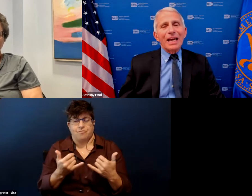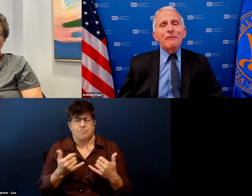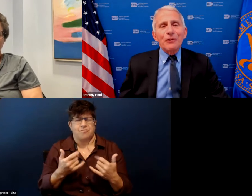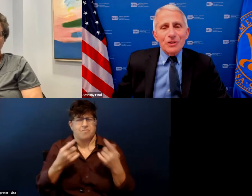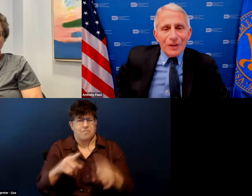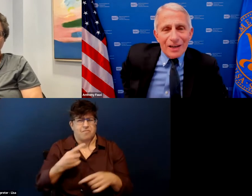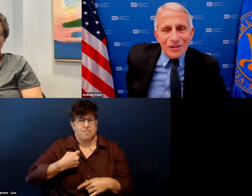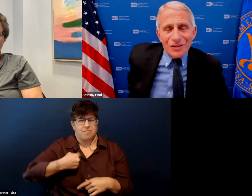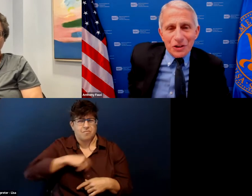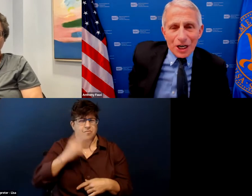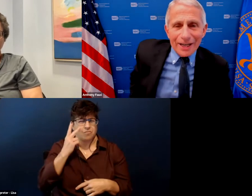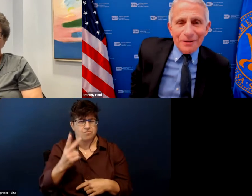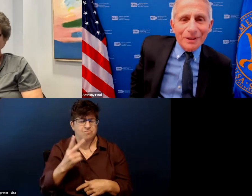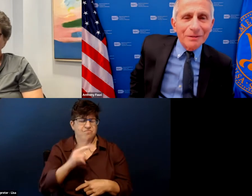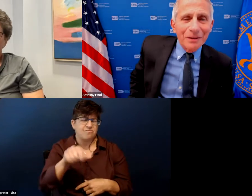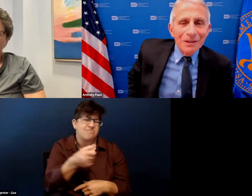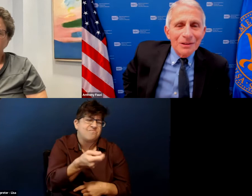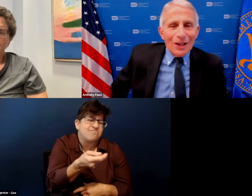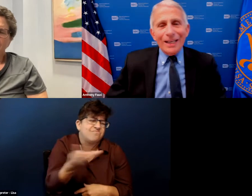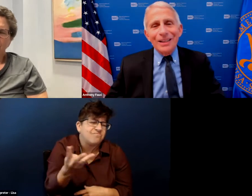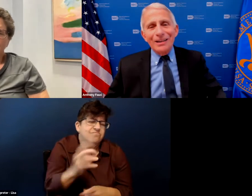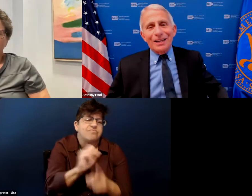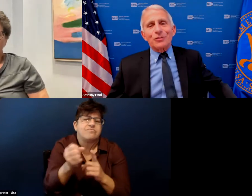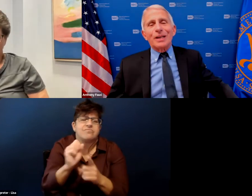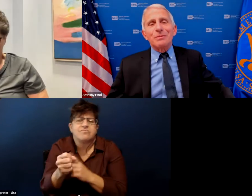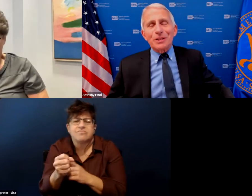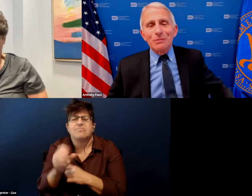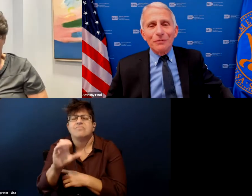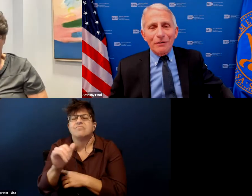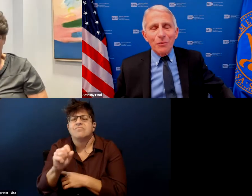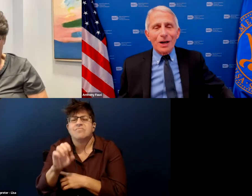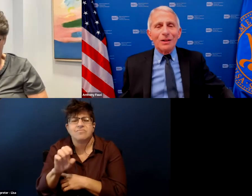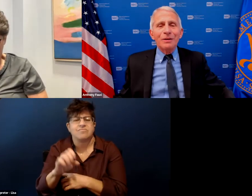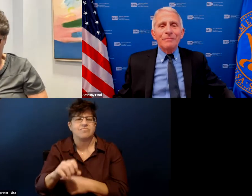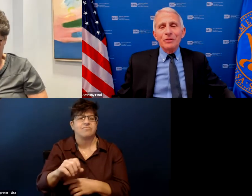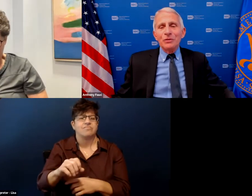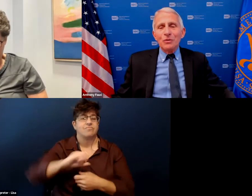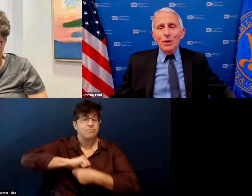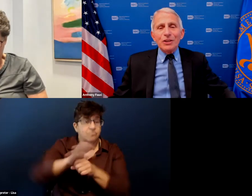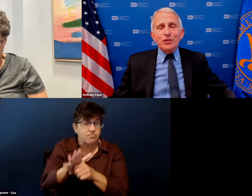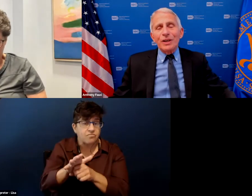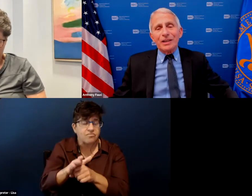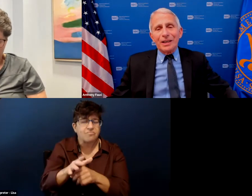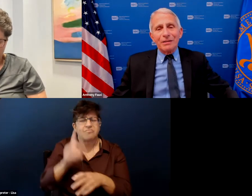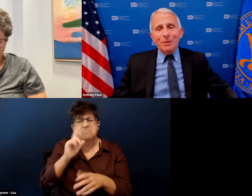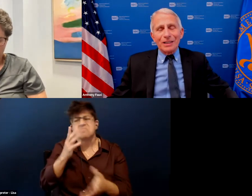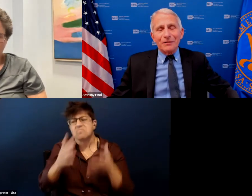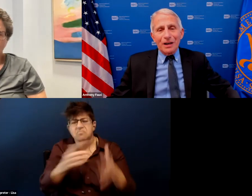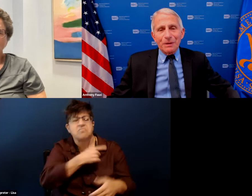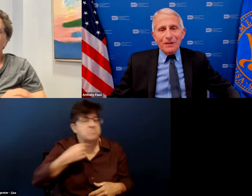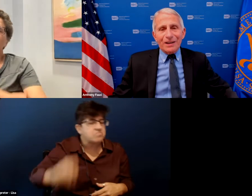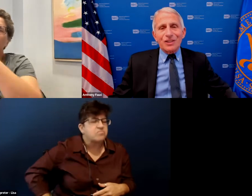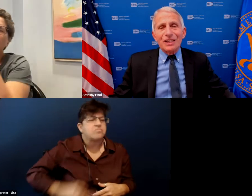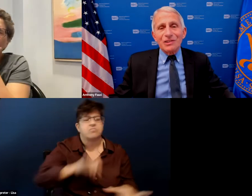handfuls of cases in china and likely not transmissible very well we treated it by